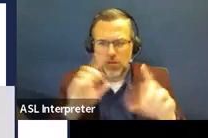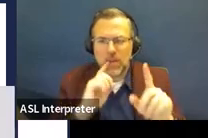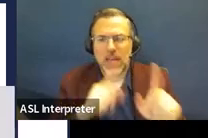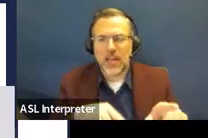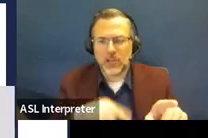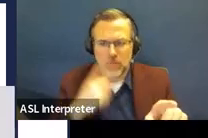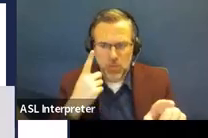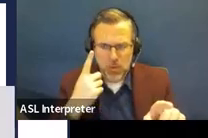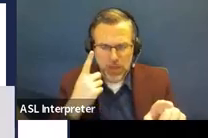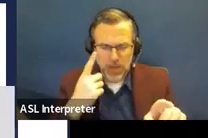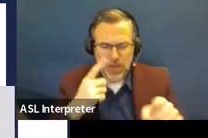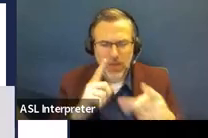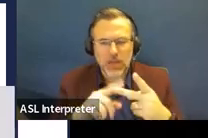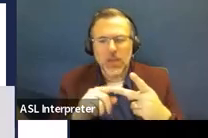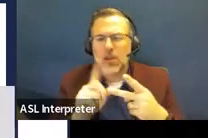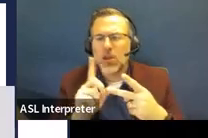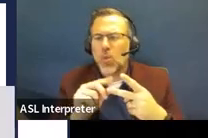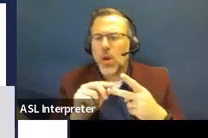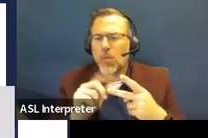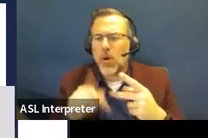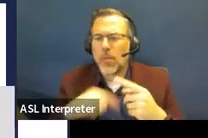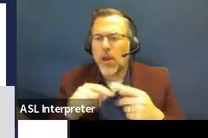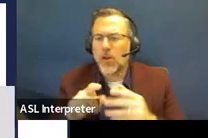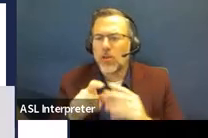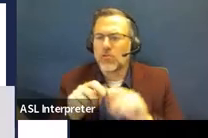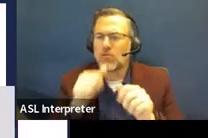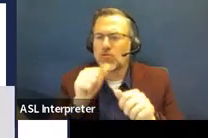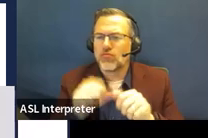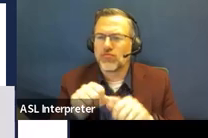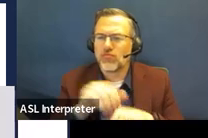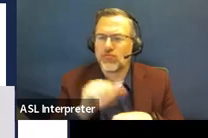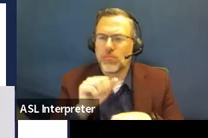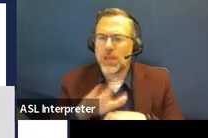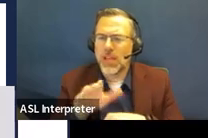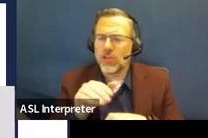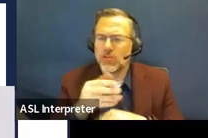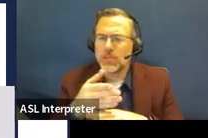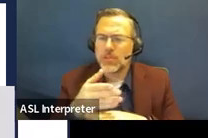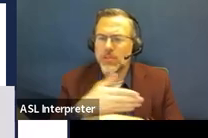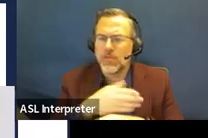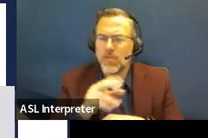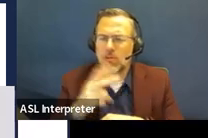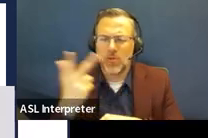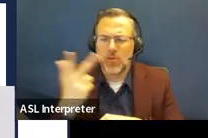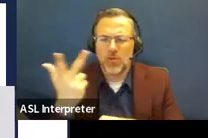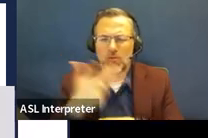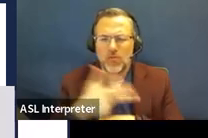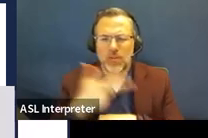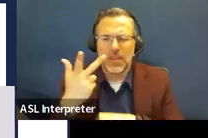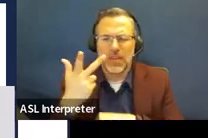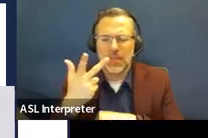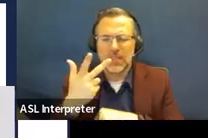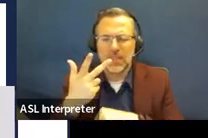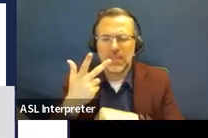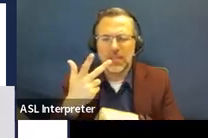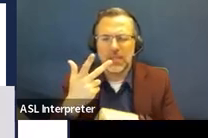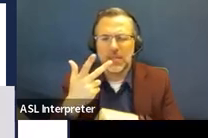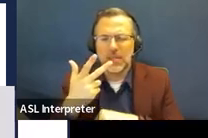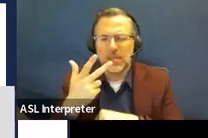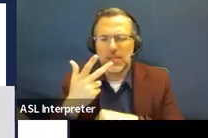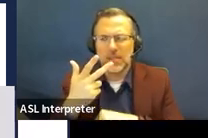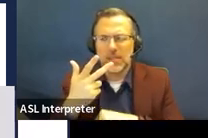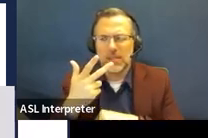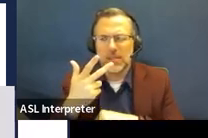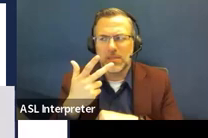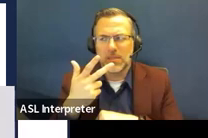But there's one about written notice being sent within three days. And that's really only